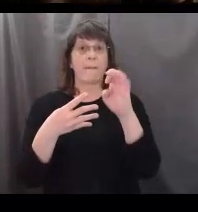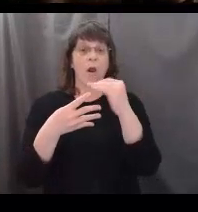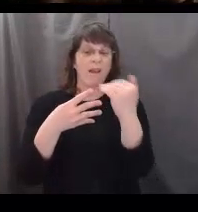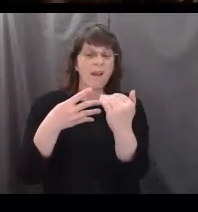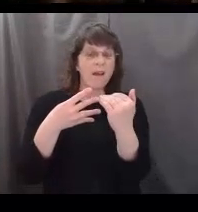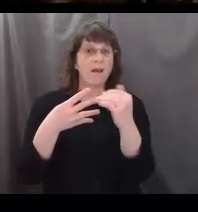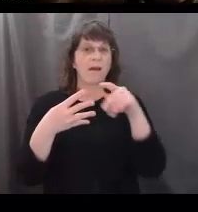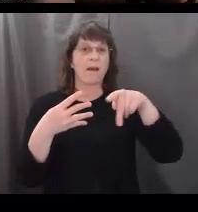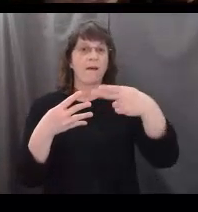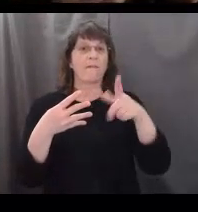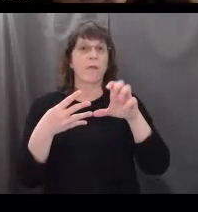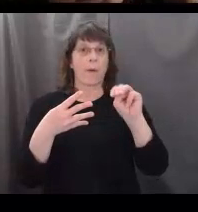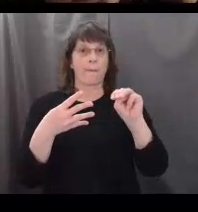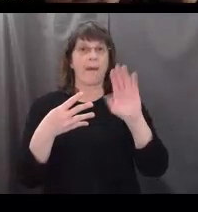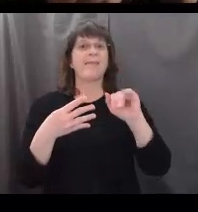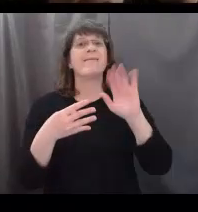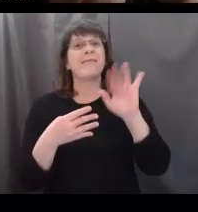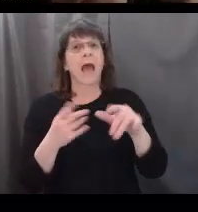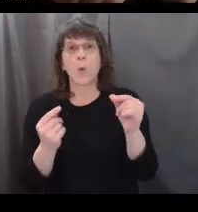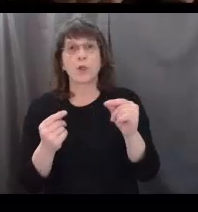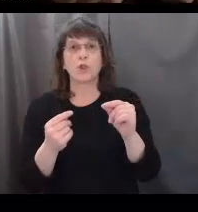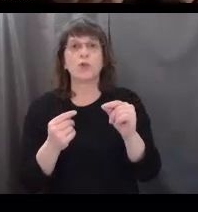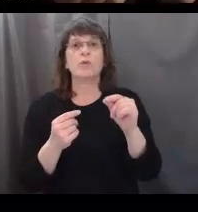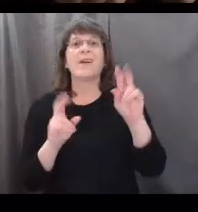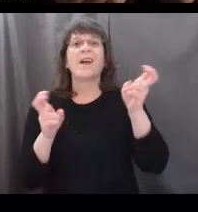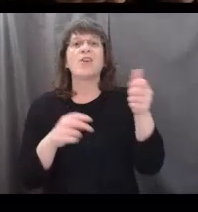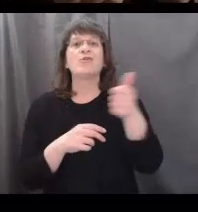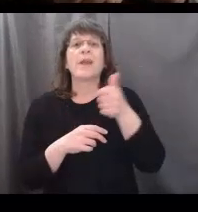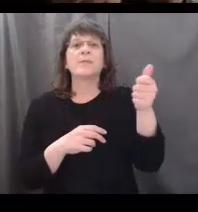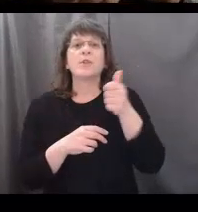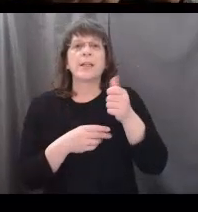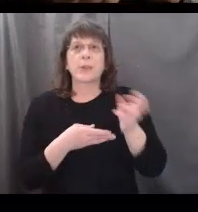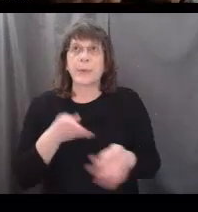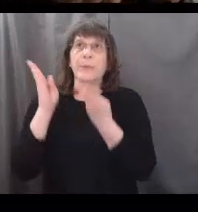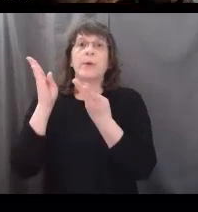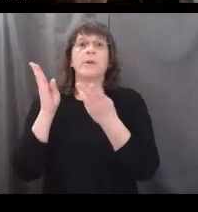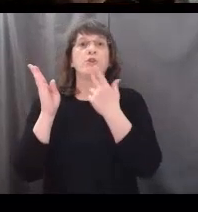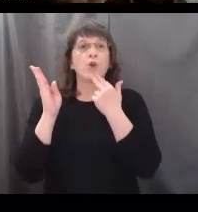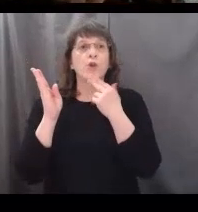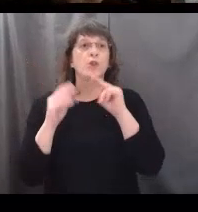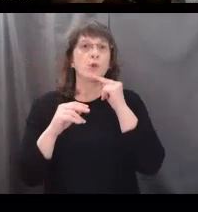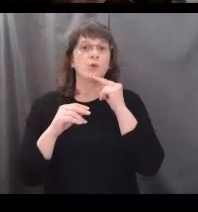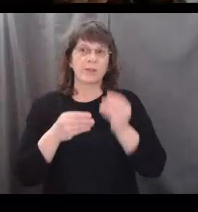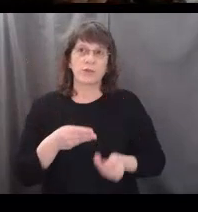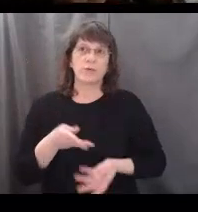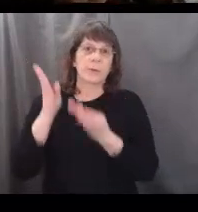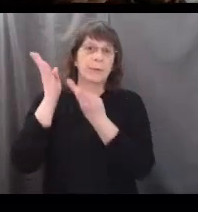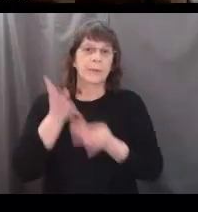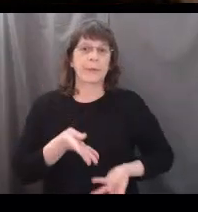phloem. It is the main transportation of sugars and other nutrients to the rest of the tree.